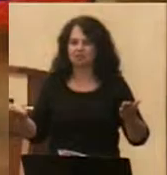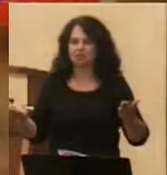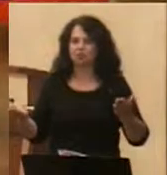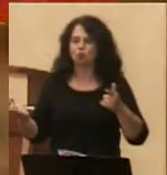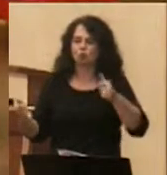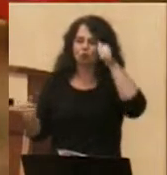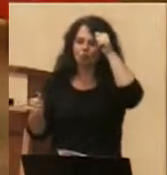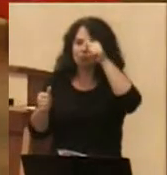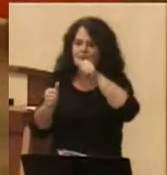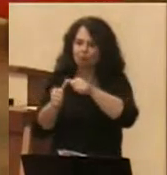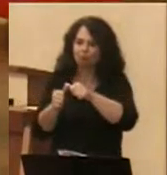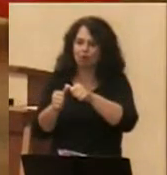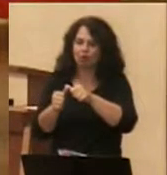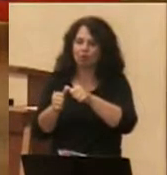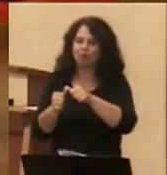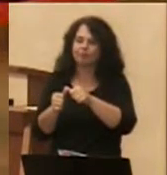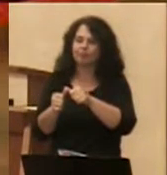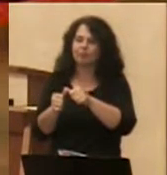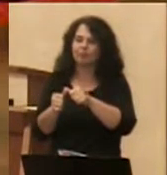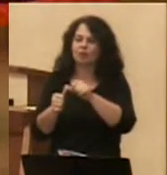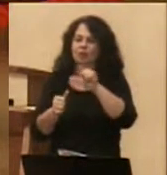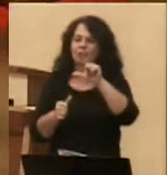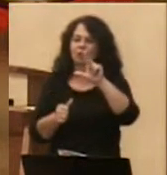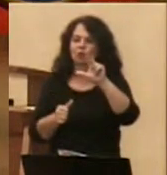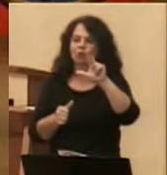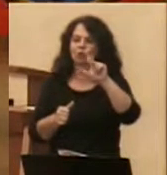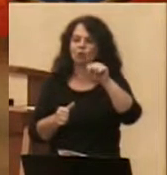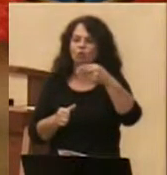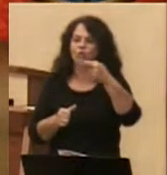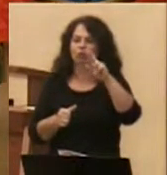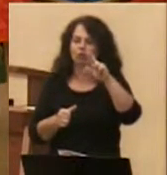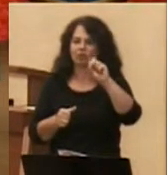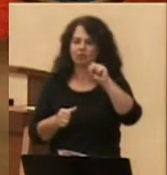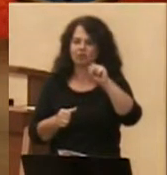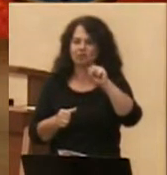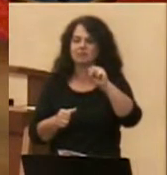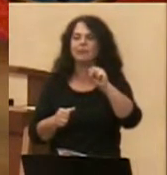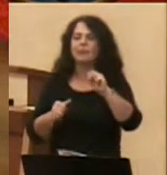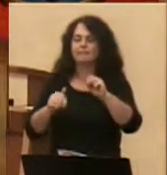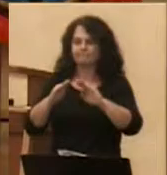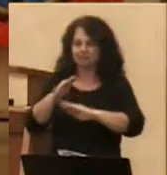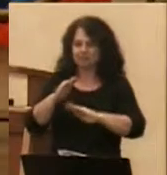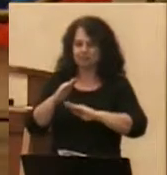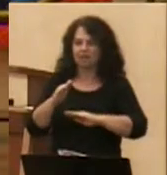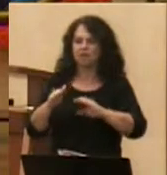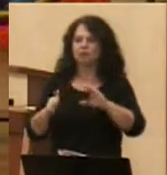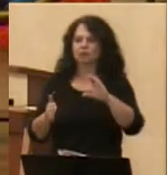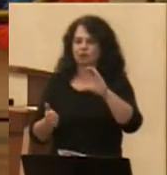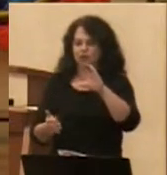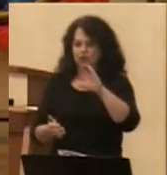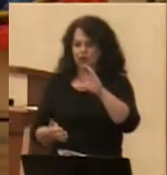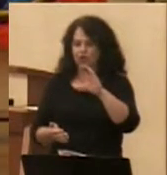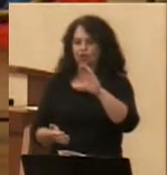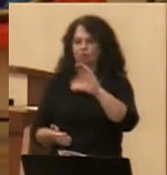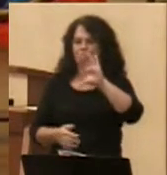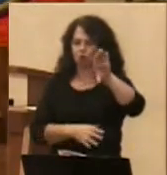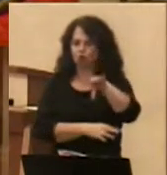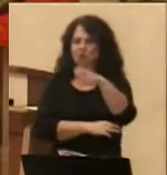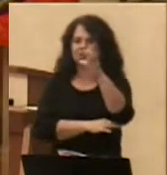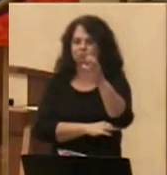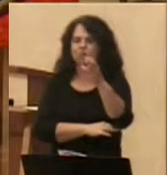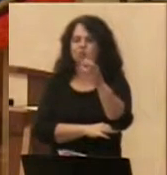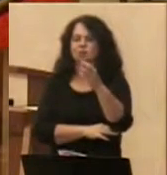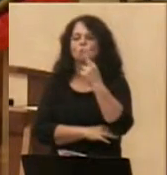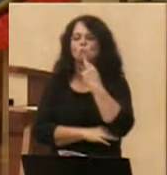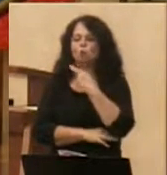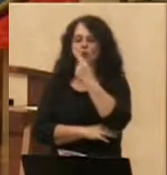that Luther bases his seal on the Christmas rose, which we dealt with three weeks ago. It is also in our window on